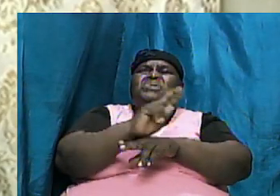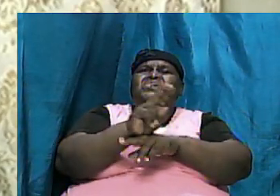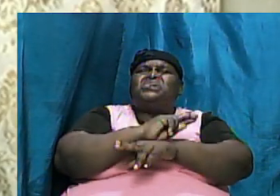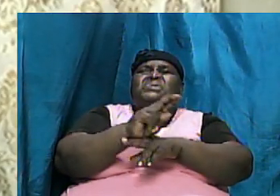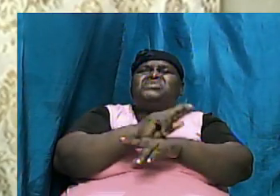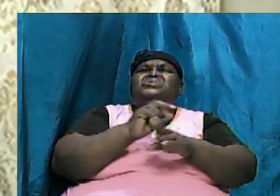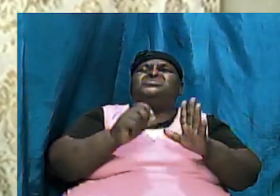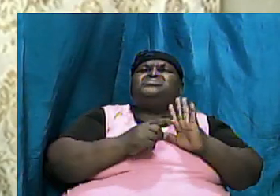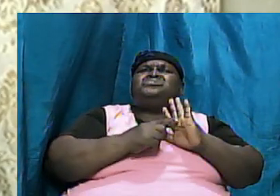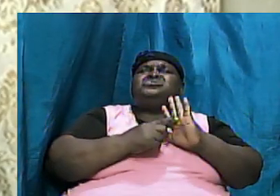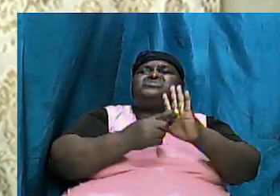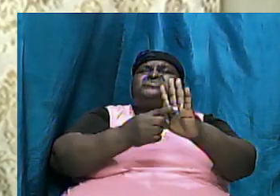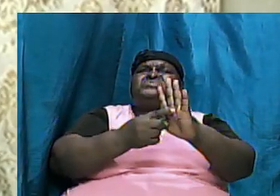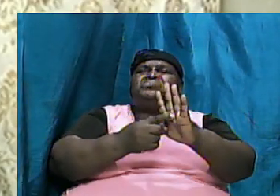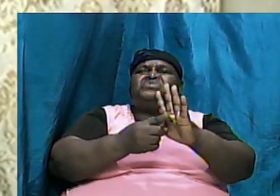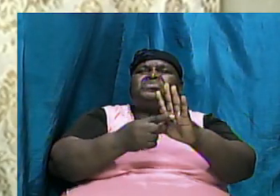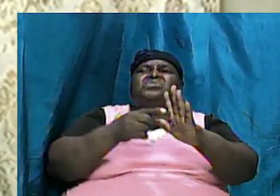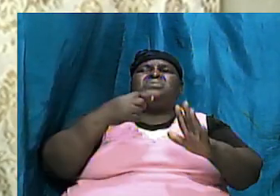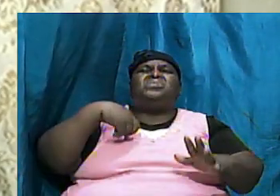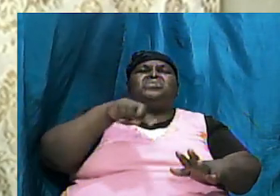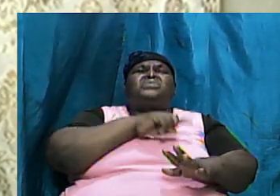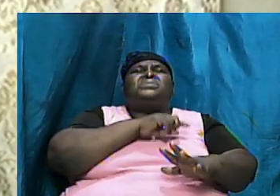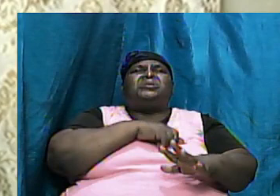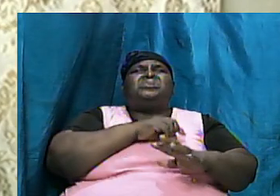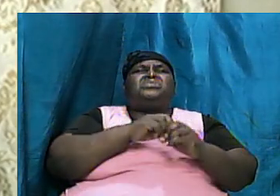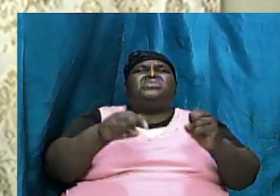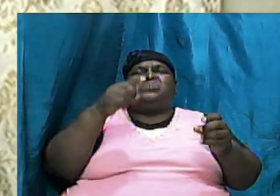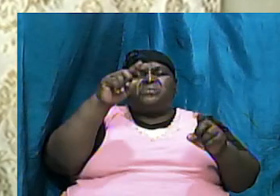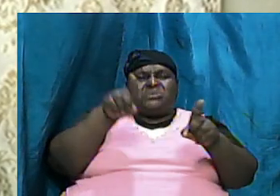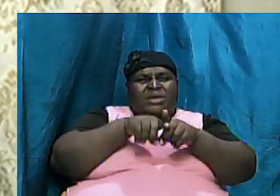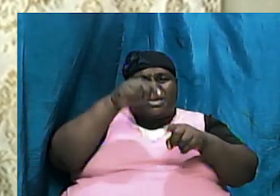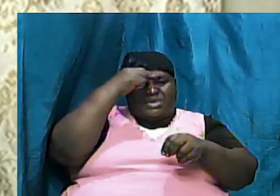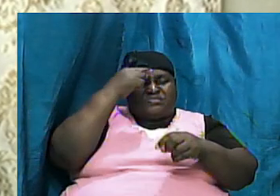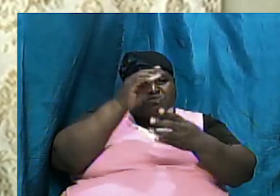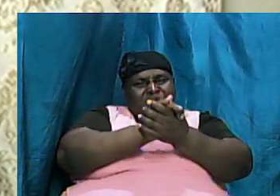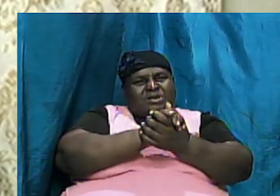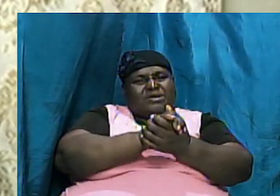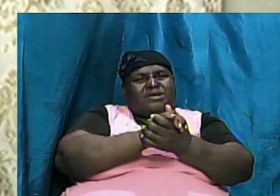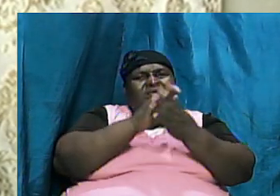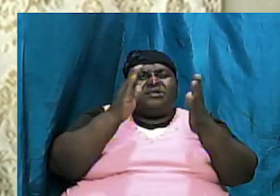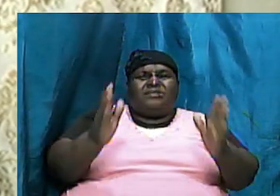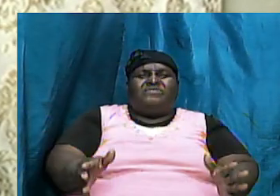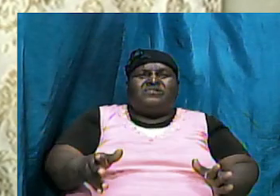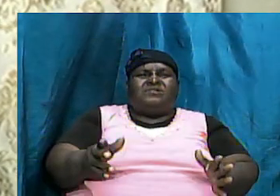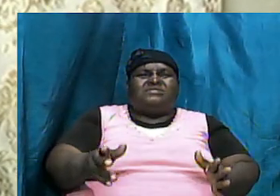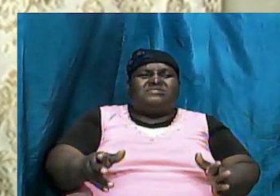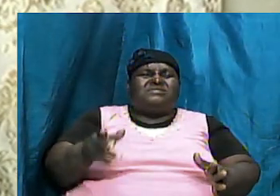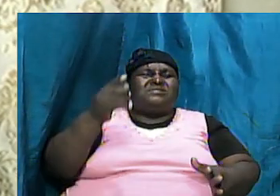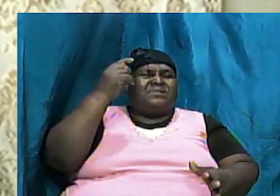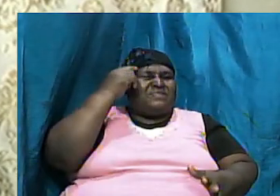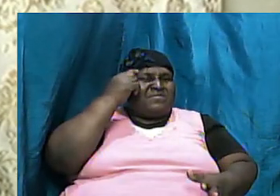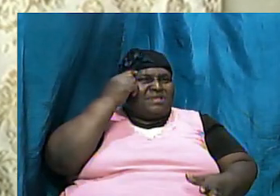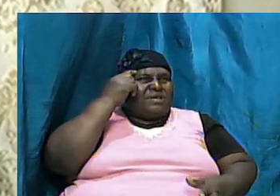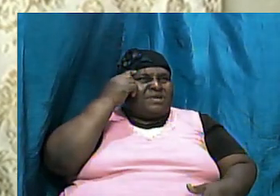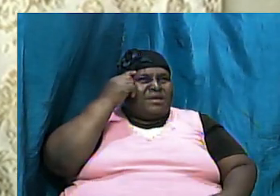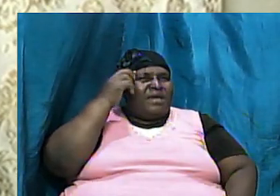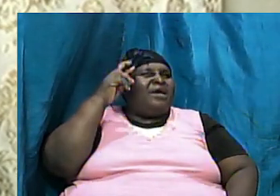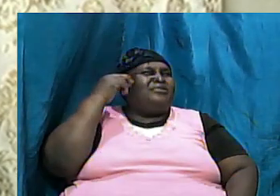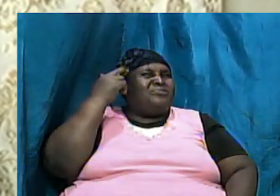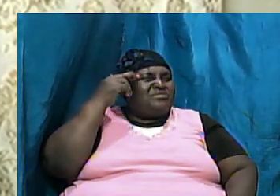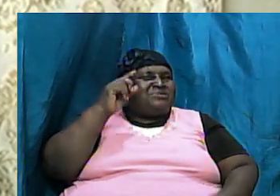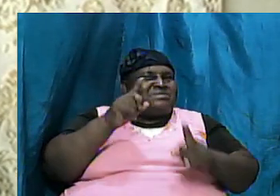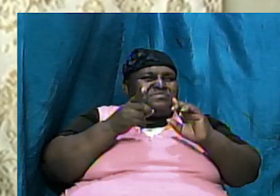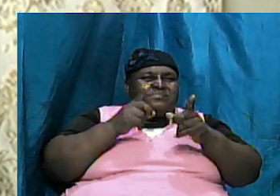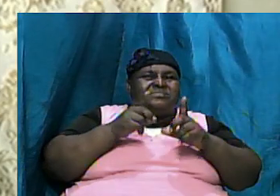show that we do not as believers have the capacity to think and to reason and when you listen to